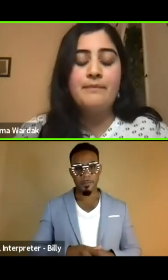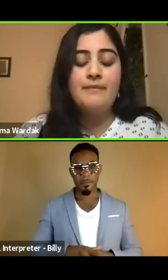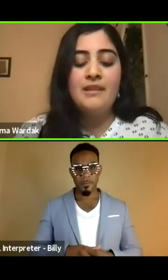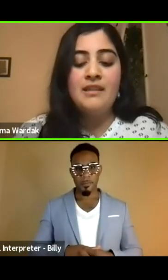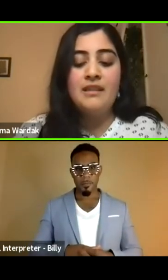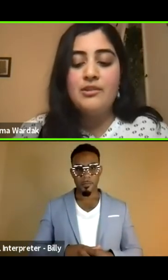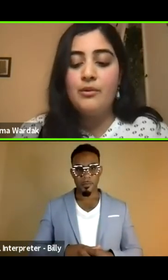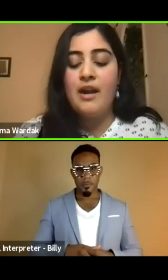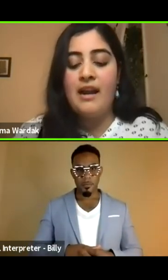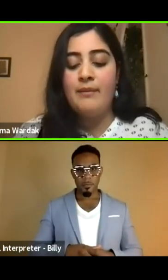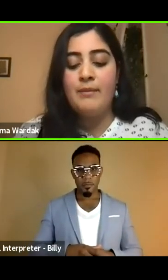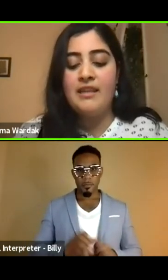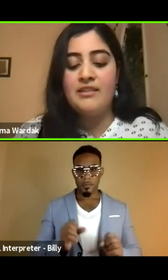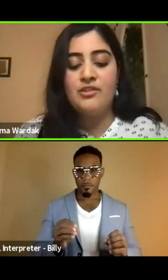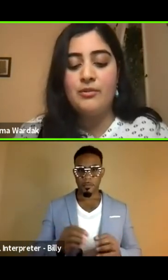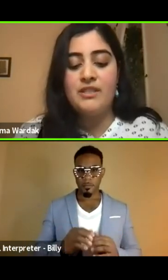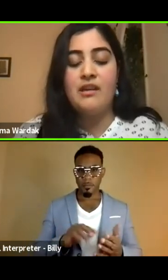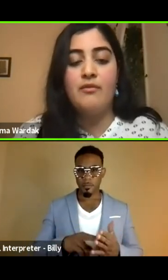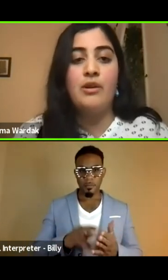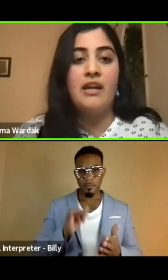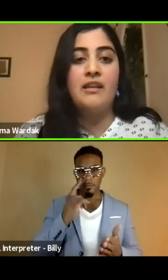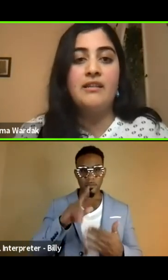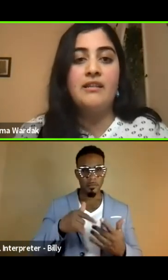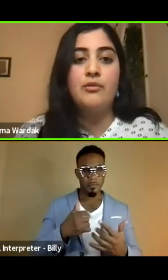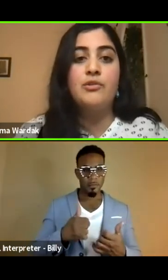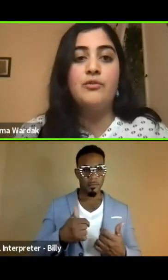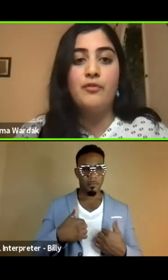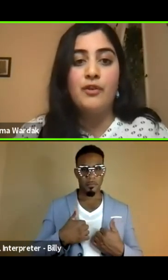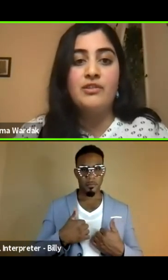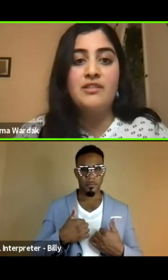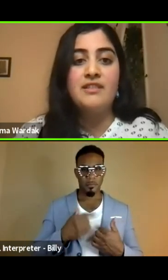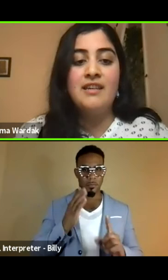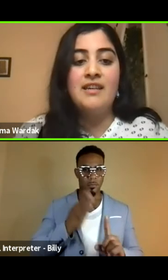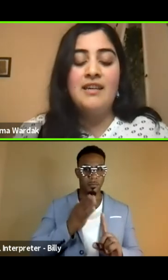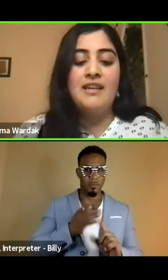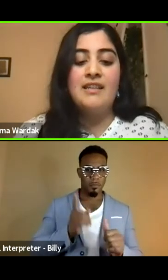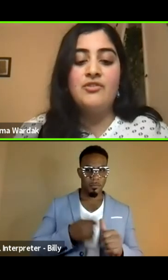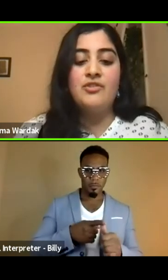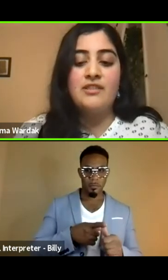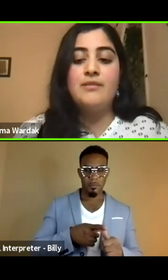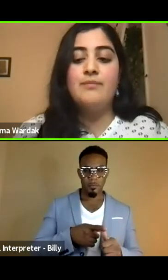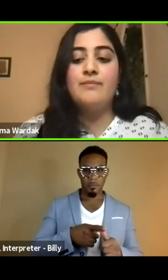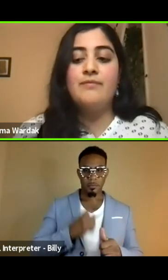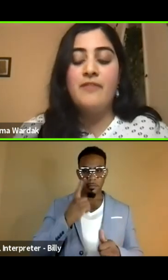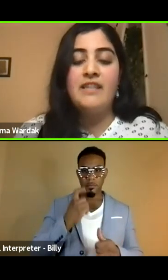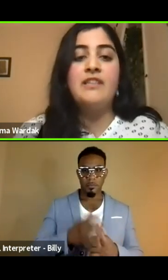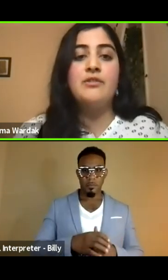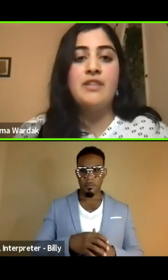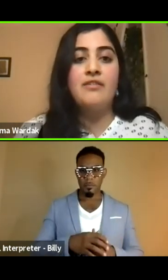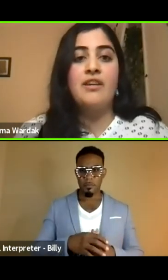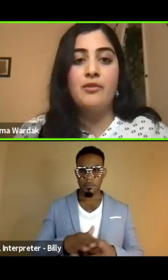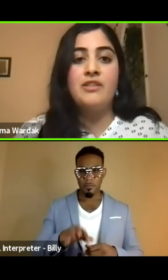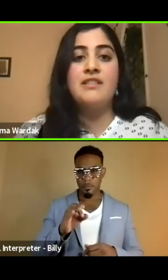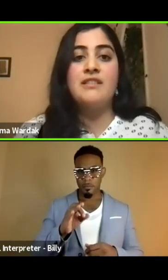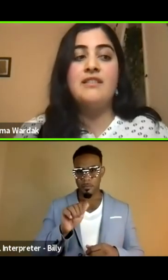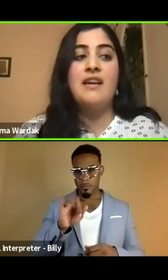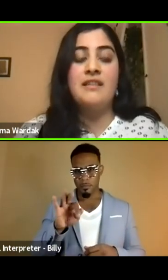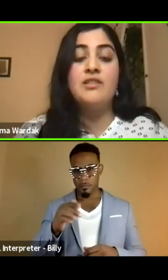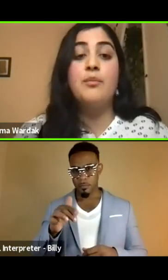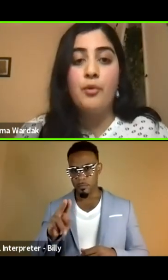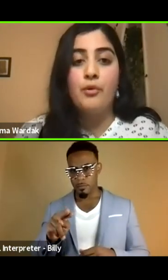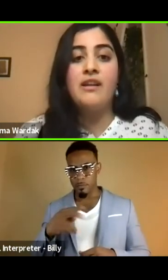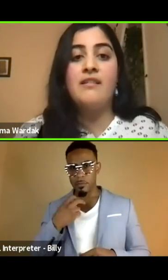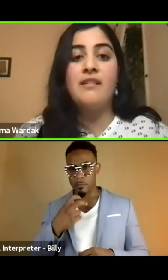Um, so I mean, that's just always kind of what I go to first is just finding those Afghan voices